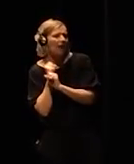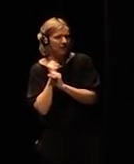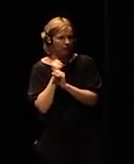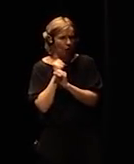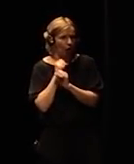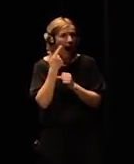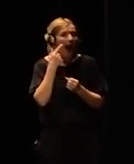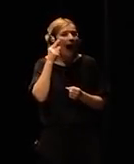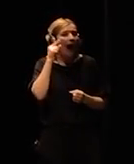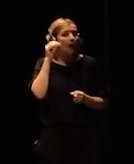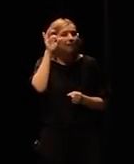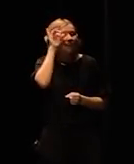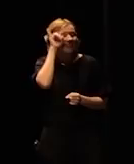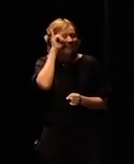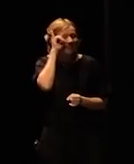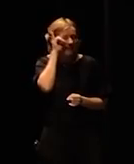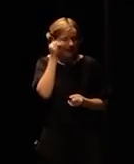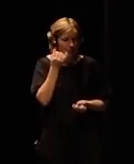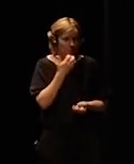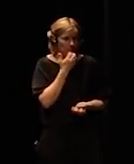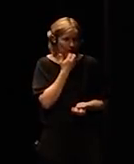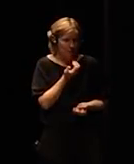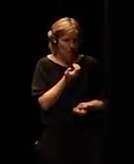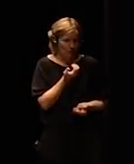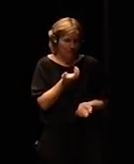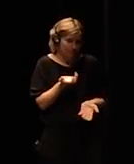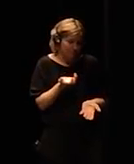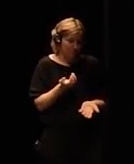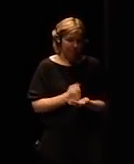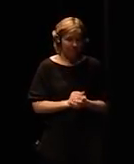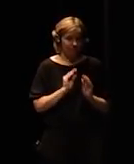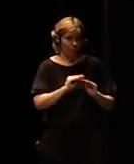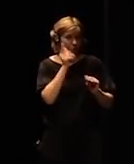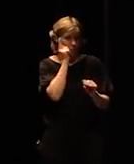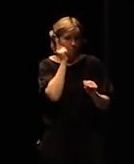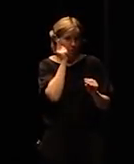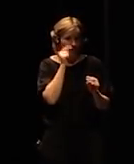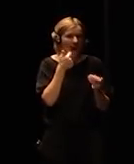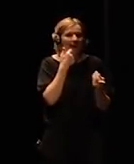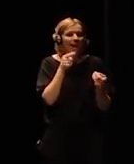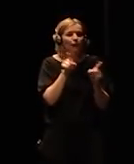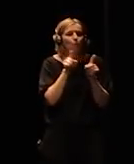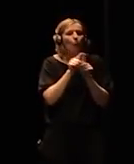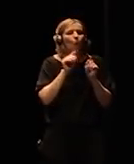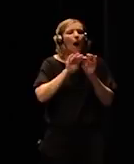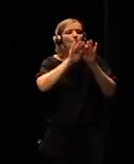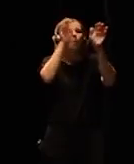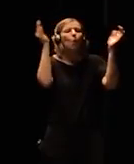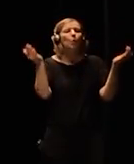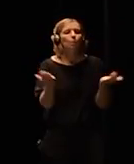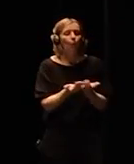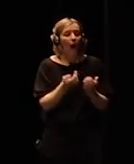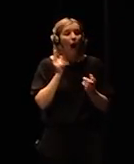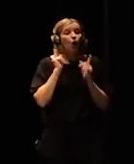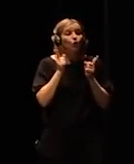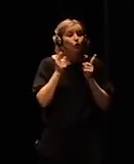or of course our mobile phone the filter bubble we only hear what we're supposed to hear on social networks because